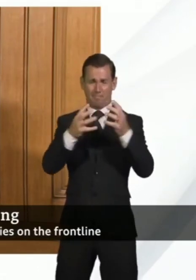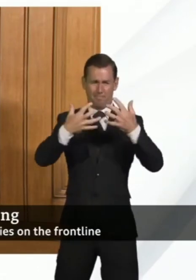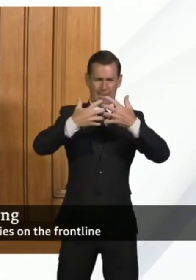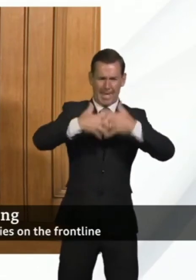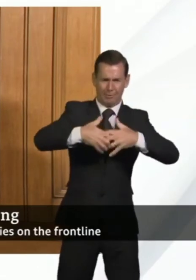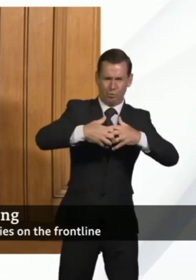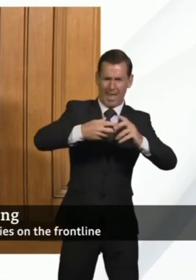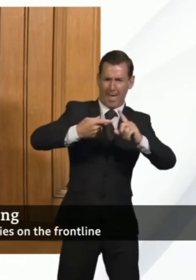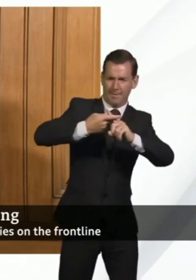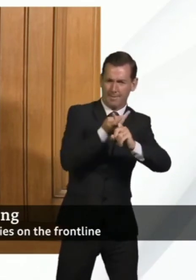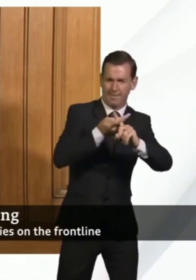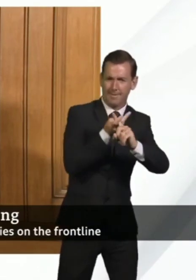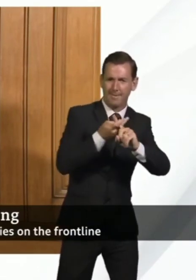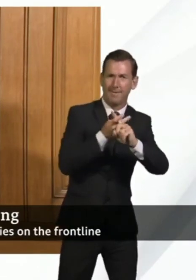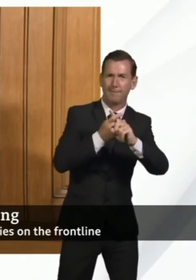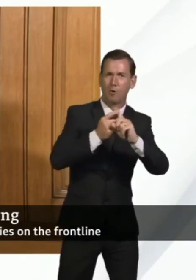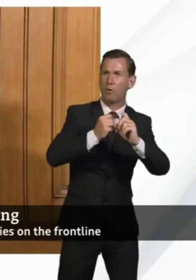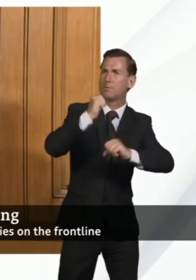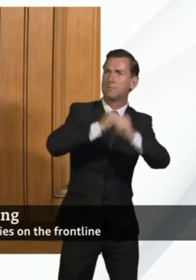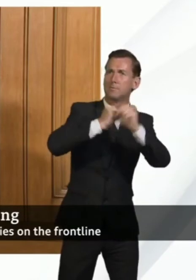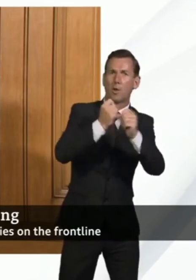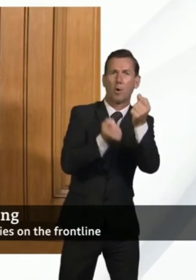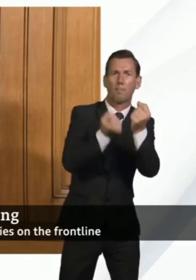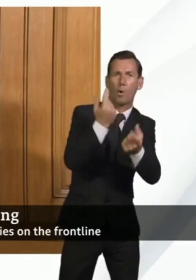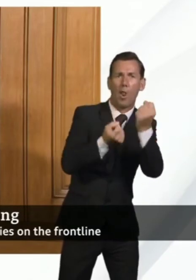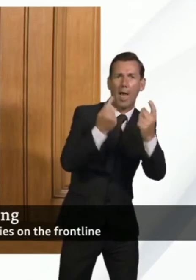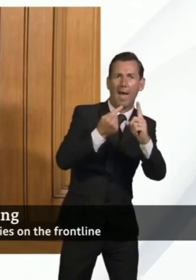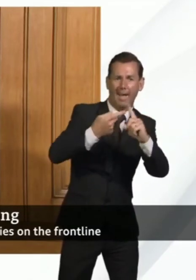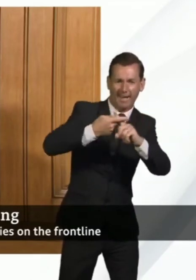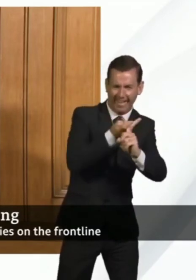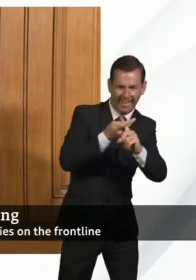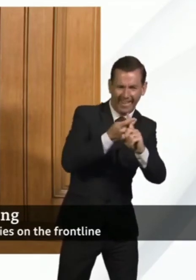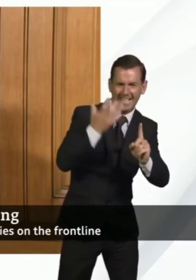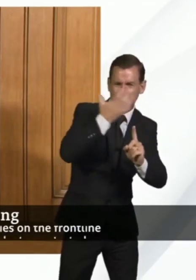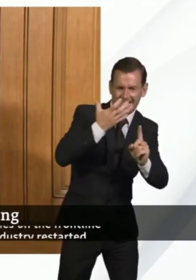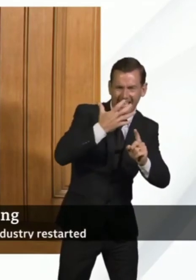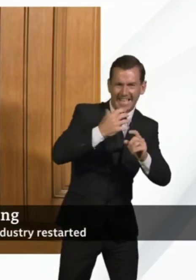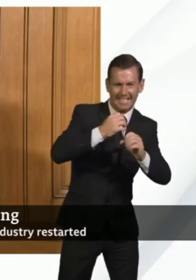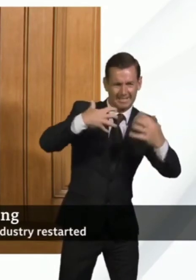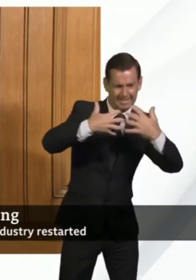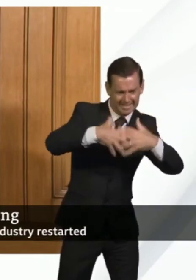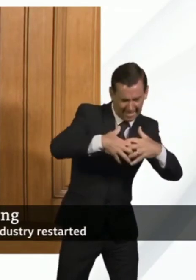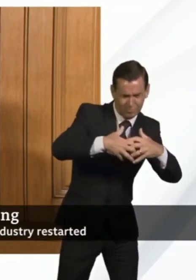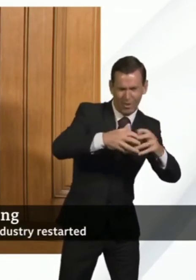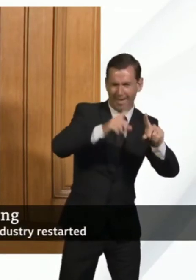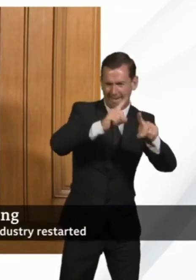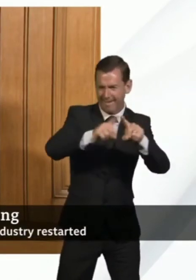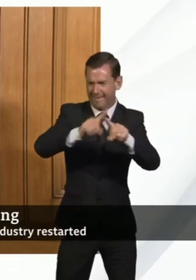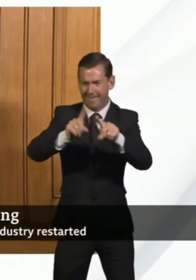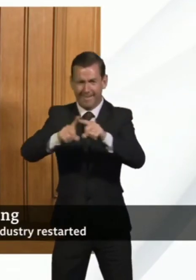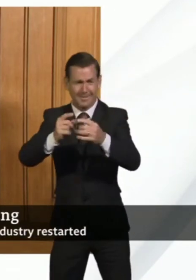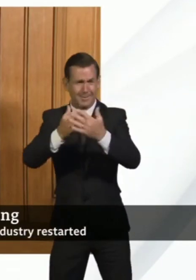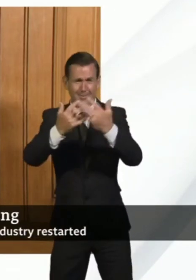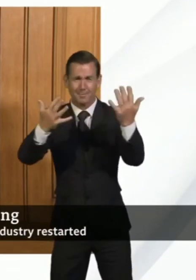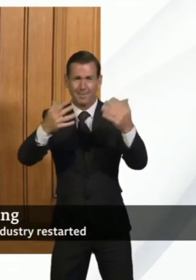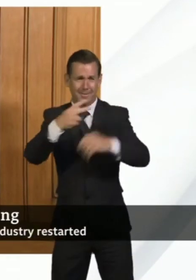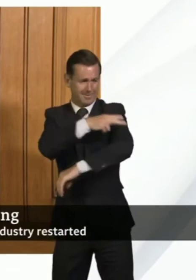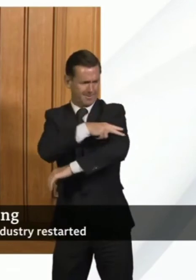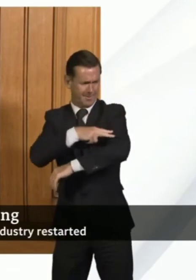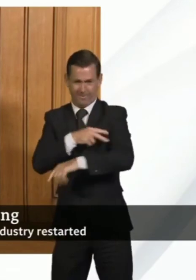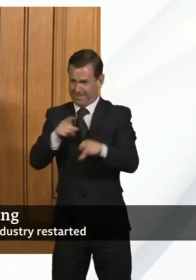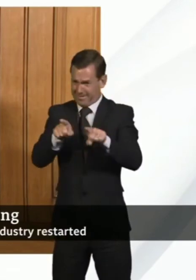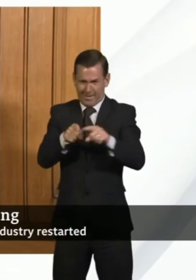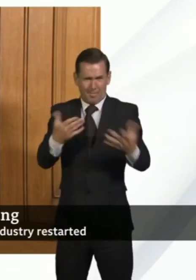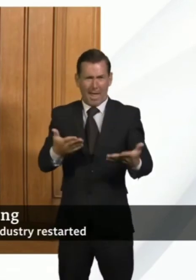remember the most who kept the show on the road and allowed those patients to be treated successfully and that is the case now. There are